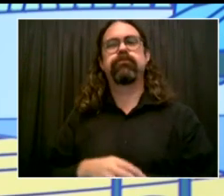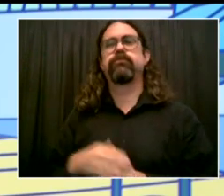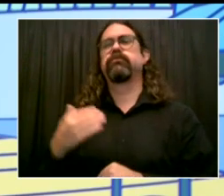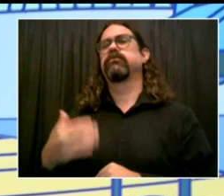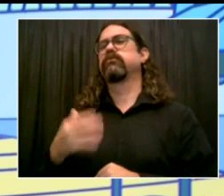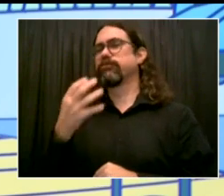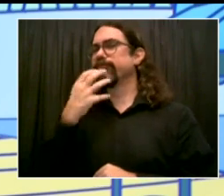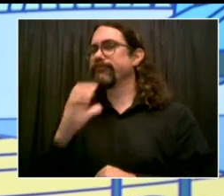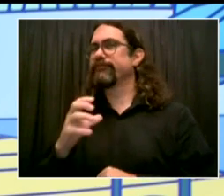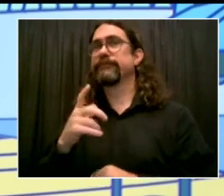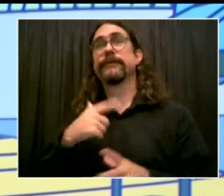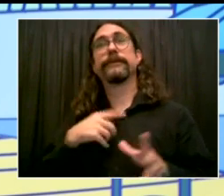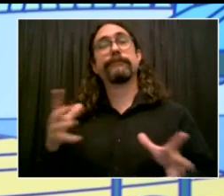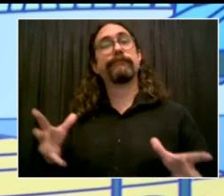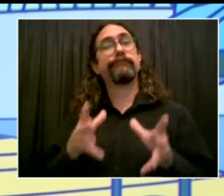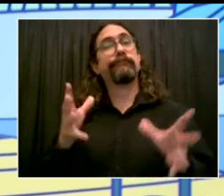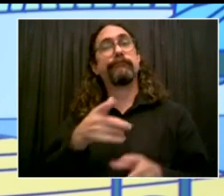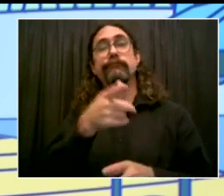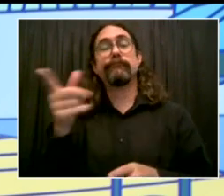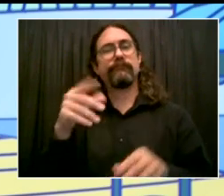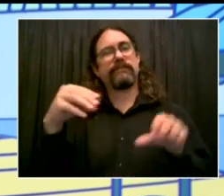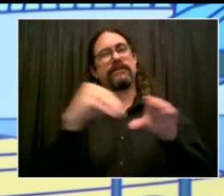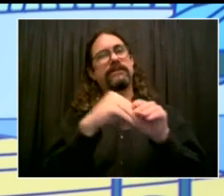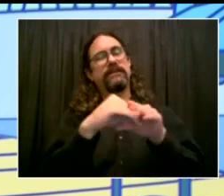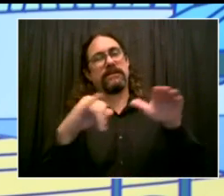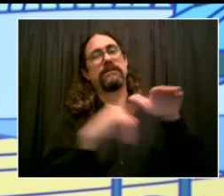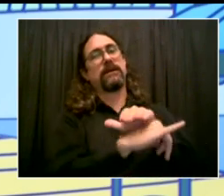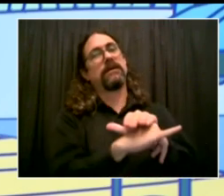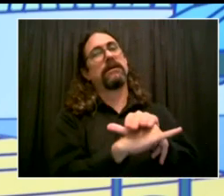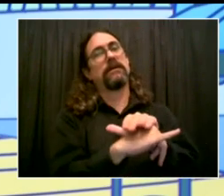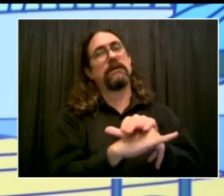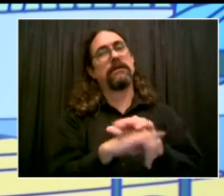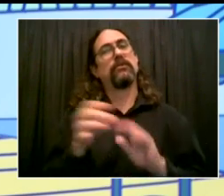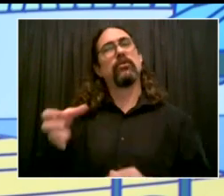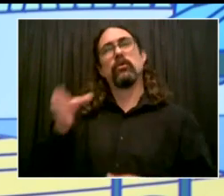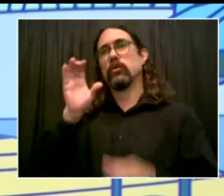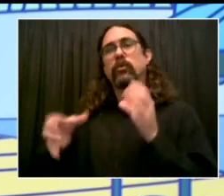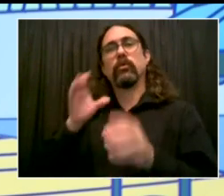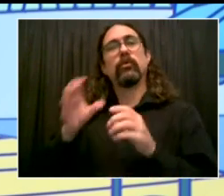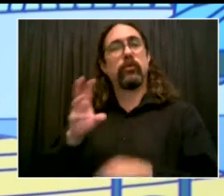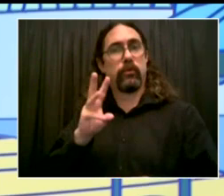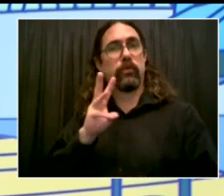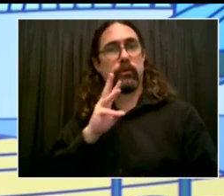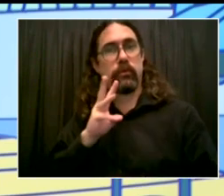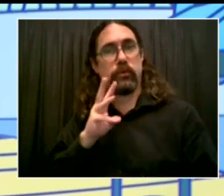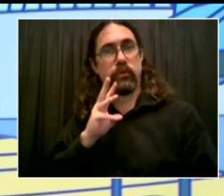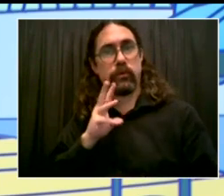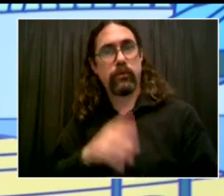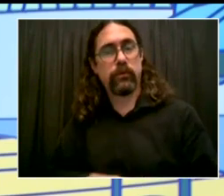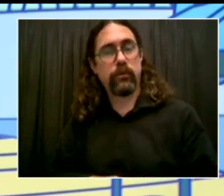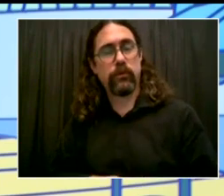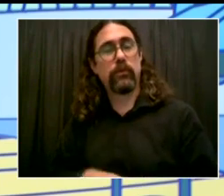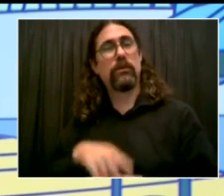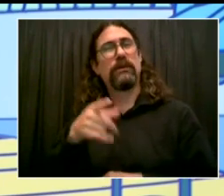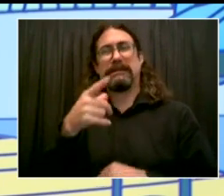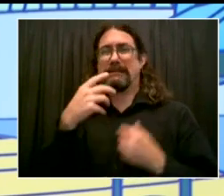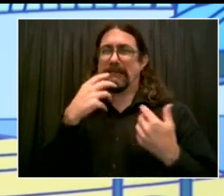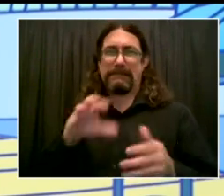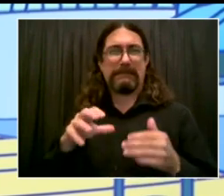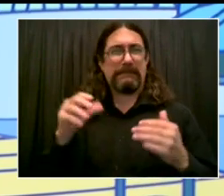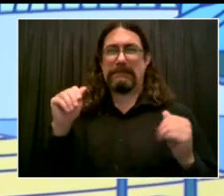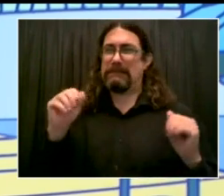pools on extended hours. A lot of support out there for people. You can call 311, of course. Go to nyc